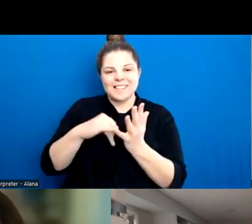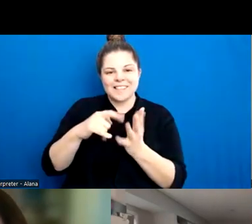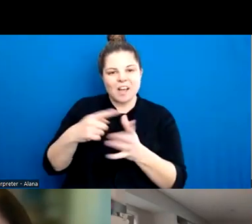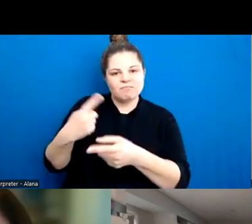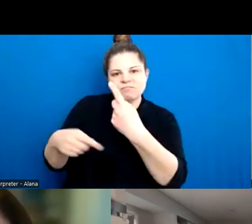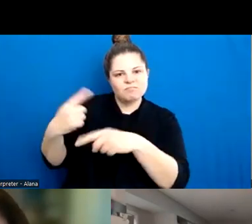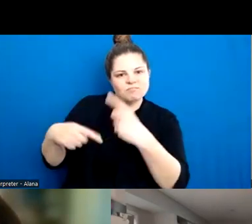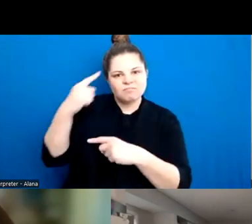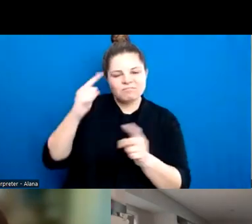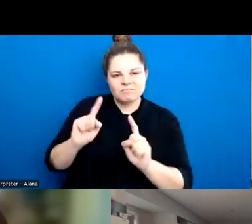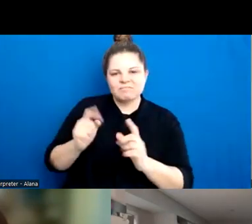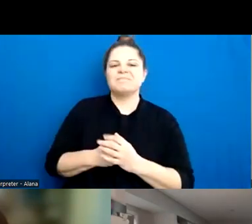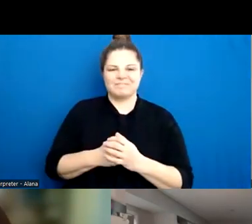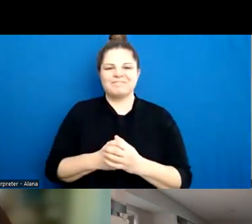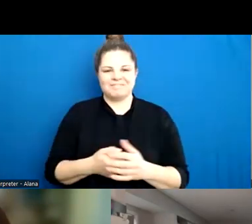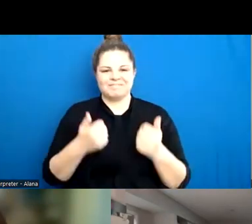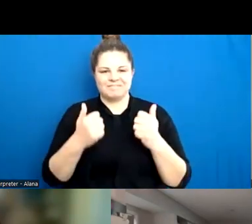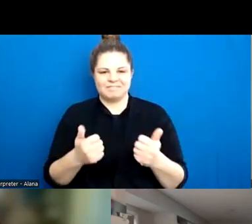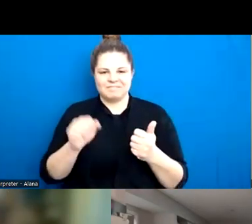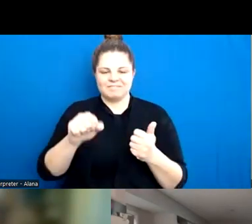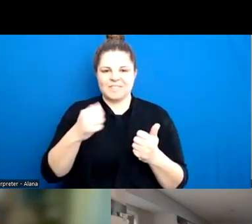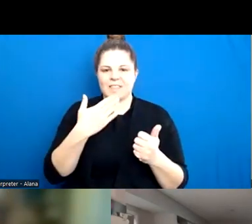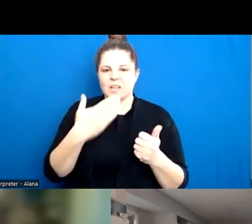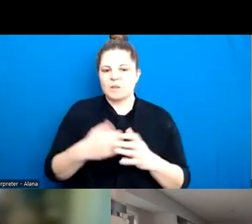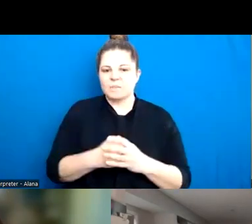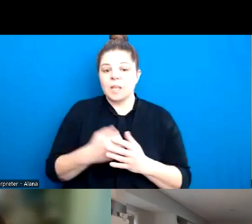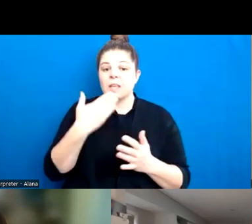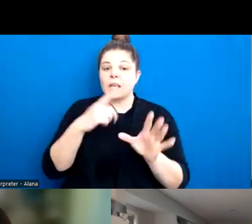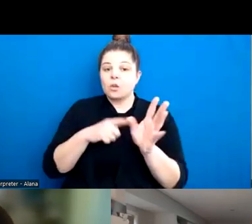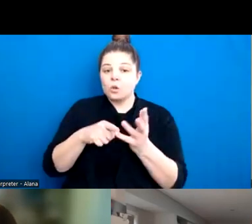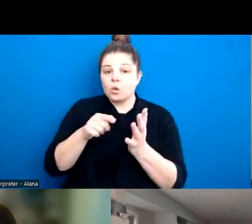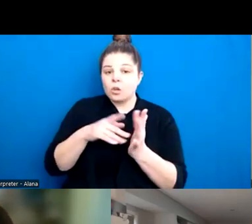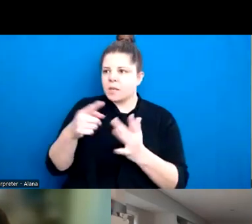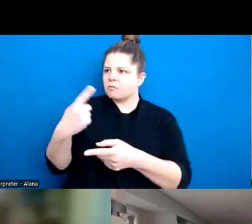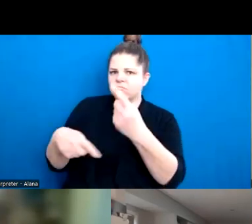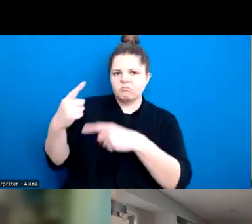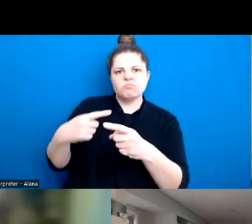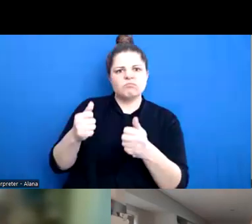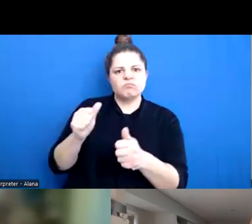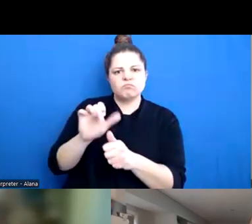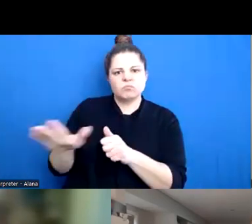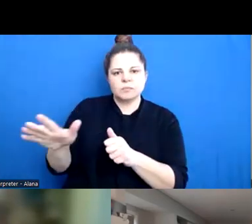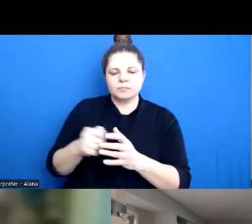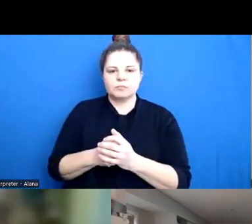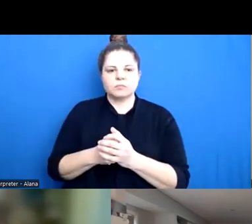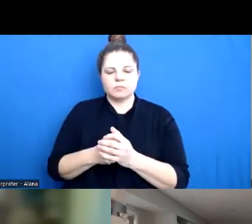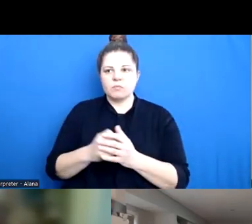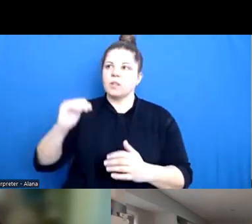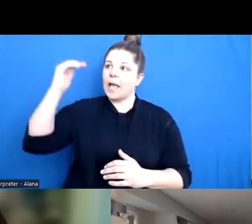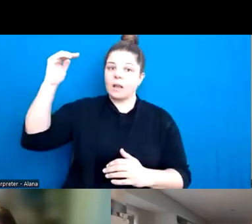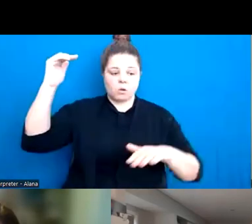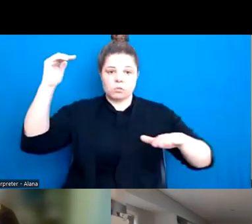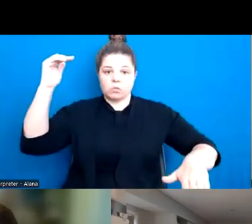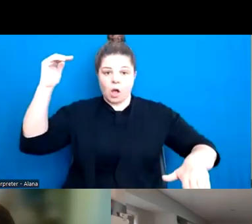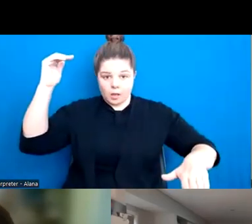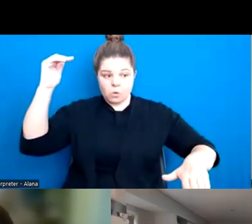Sure. Thanks, Janelle. Thank you, Yumi, for those wonderful illustrations. And power starts with the adult and the child, doesn't it? It